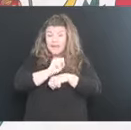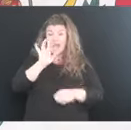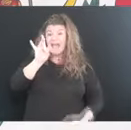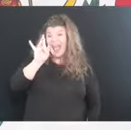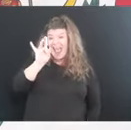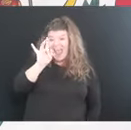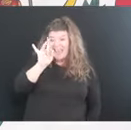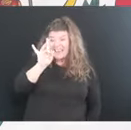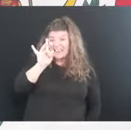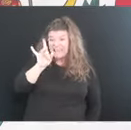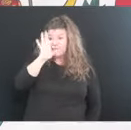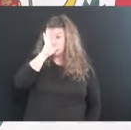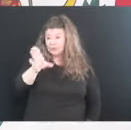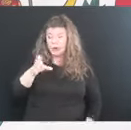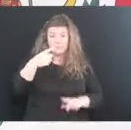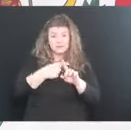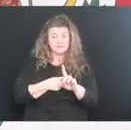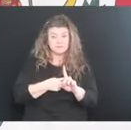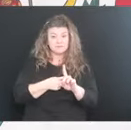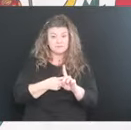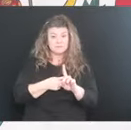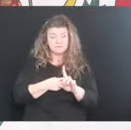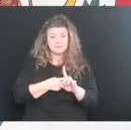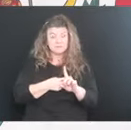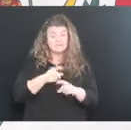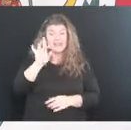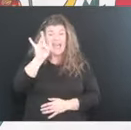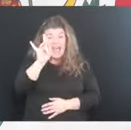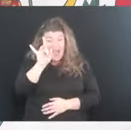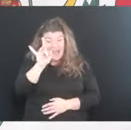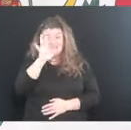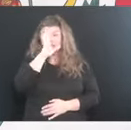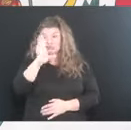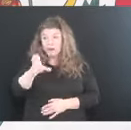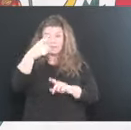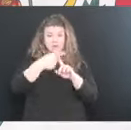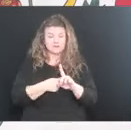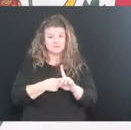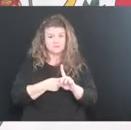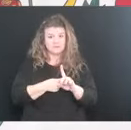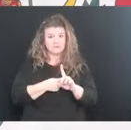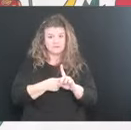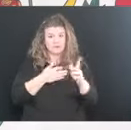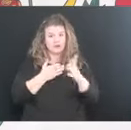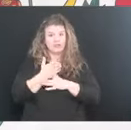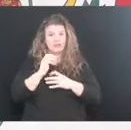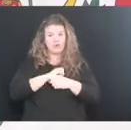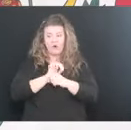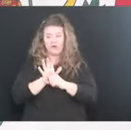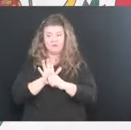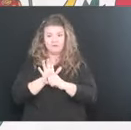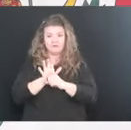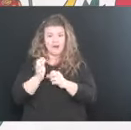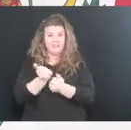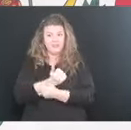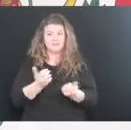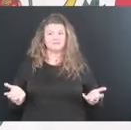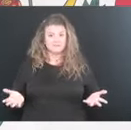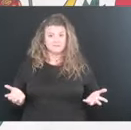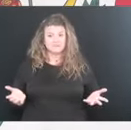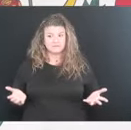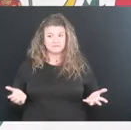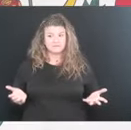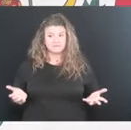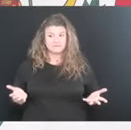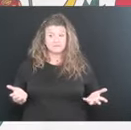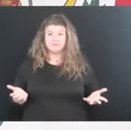consecutive months, 18 consecutive months through this COVID situation and everything. You